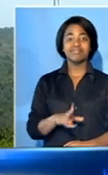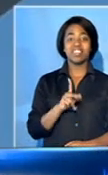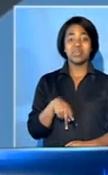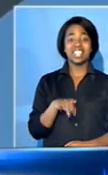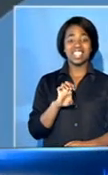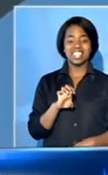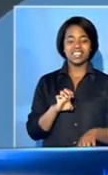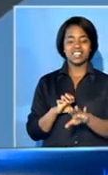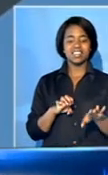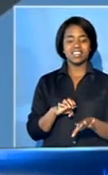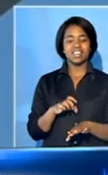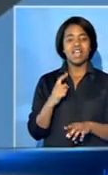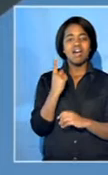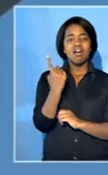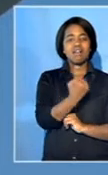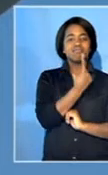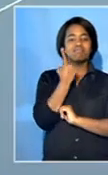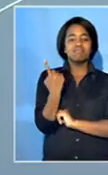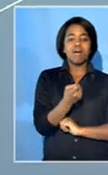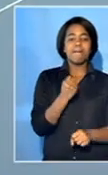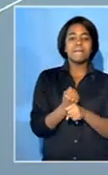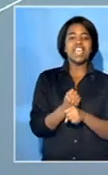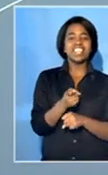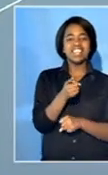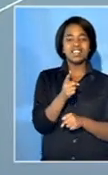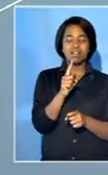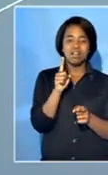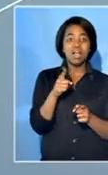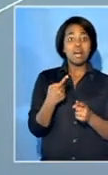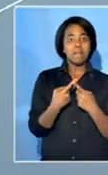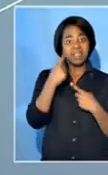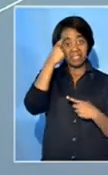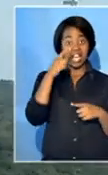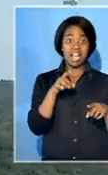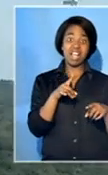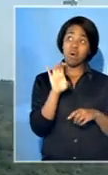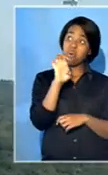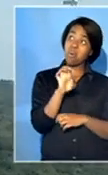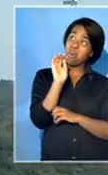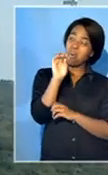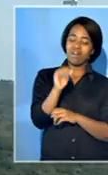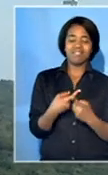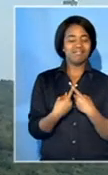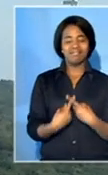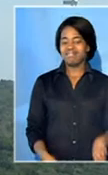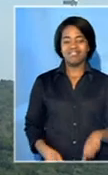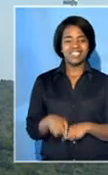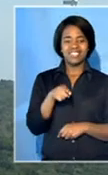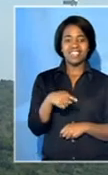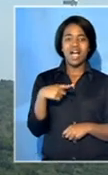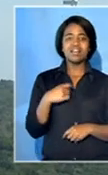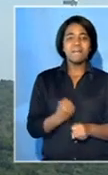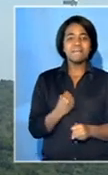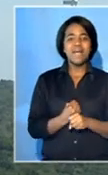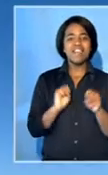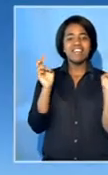Turbines dotting the farming landscape. And no, it's not Europe. Five wind farms have been established as part of the first